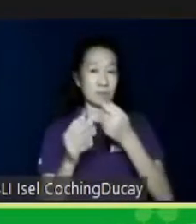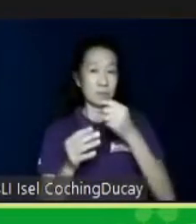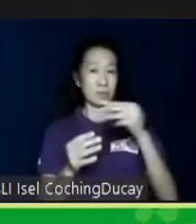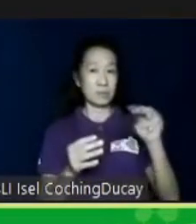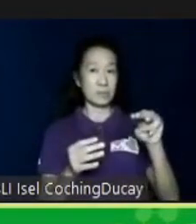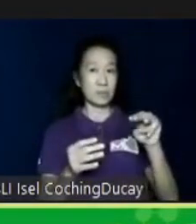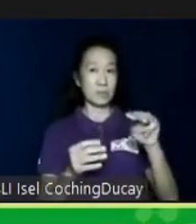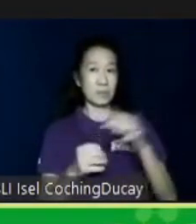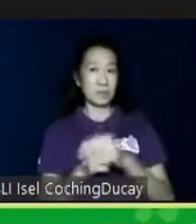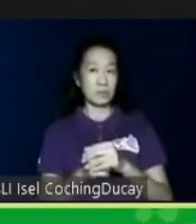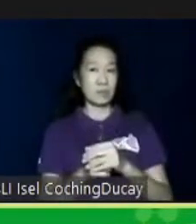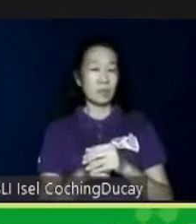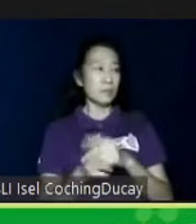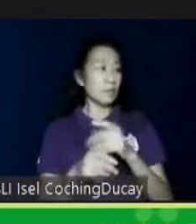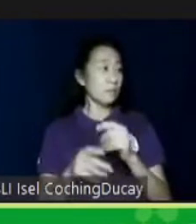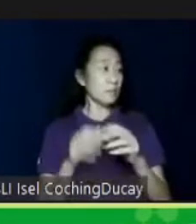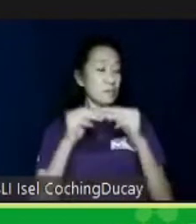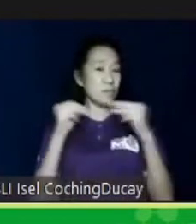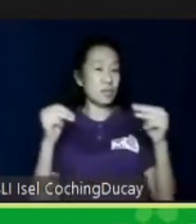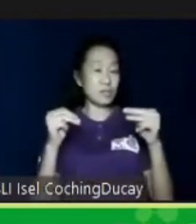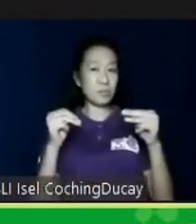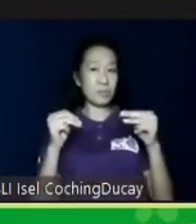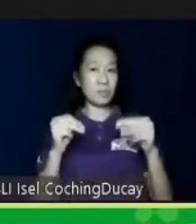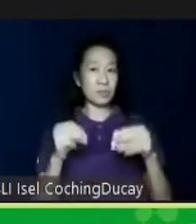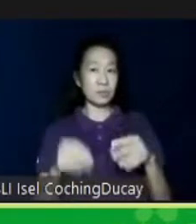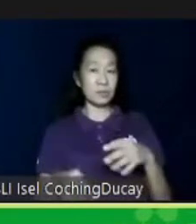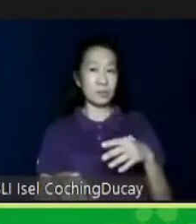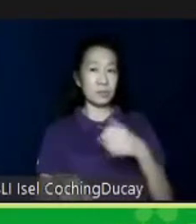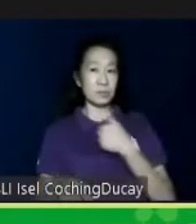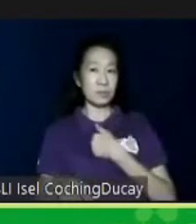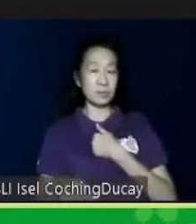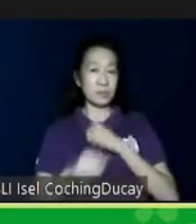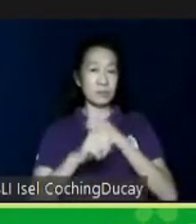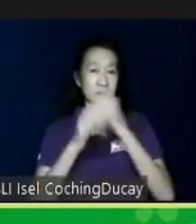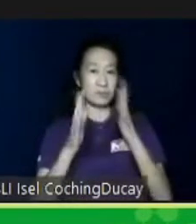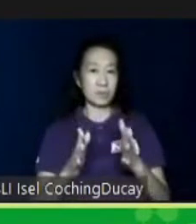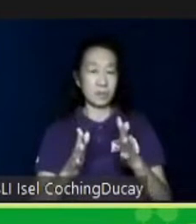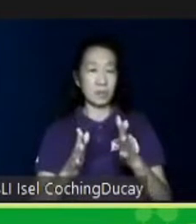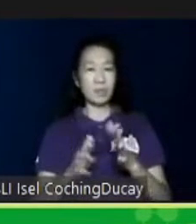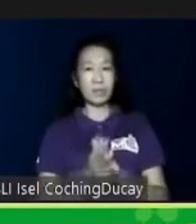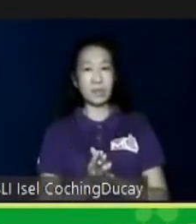ASP self-advocate circle. So, this self-advocate circle is composed of